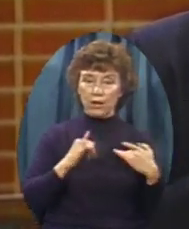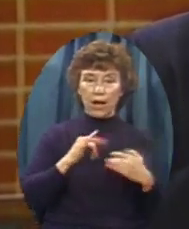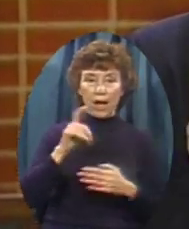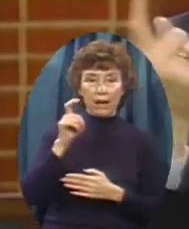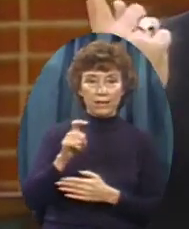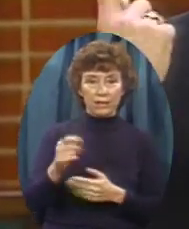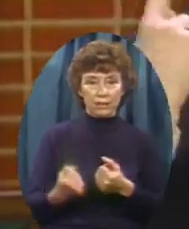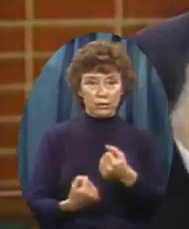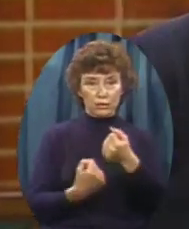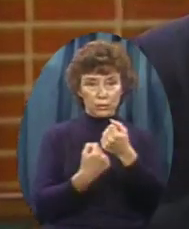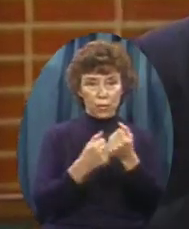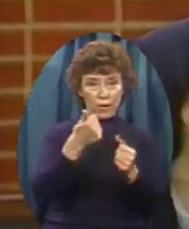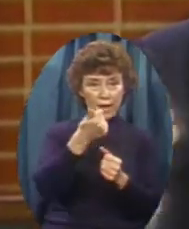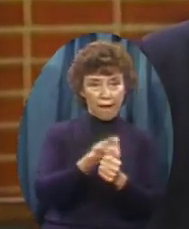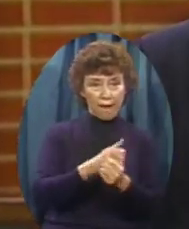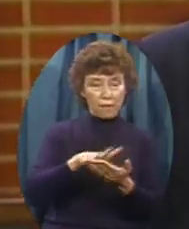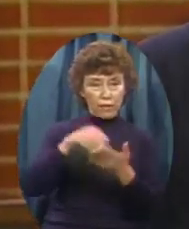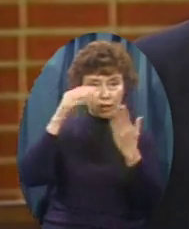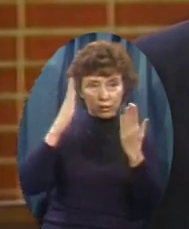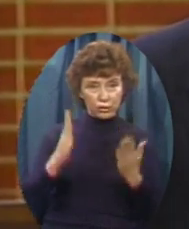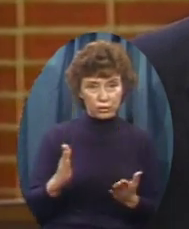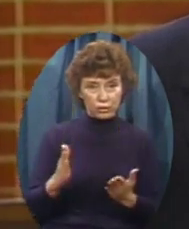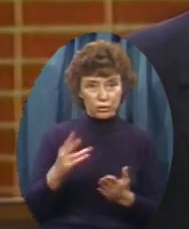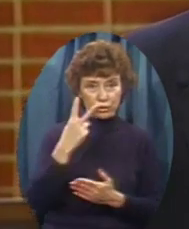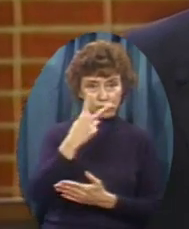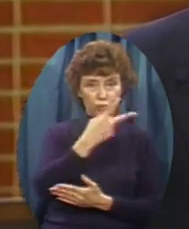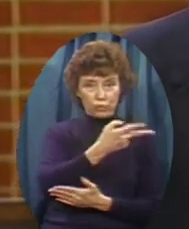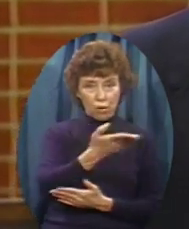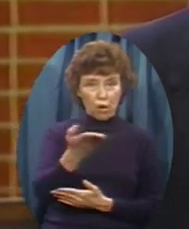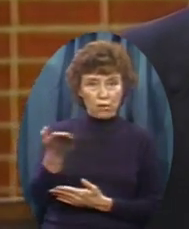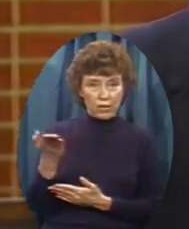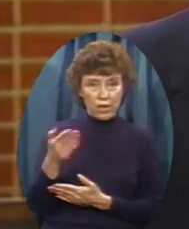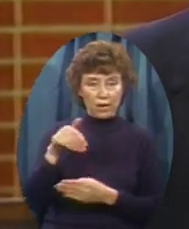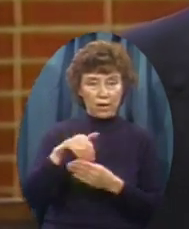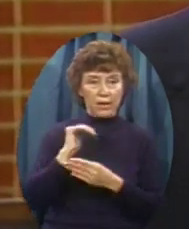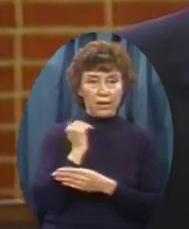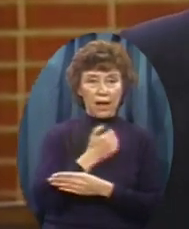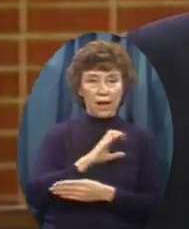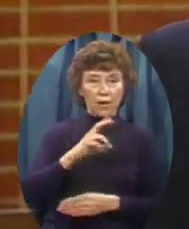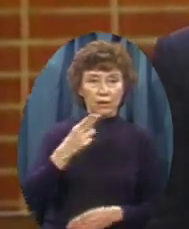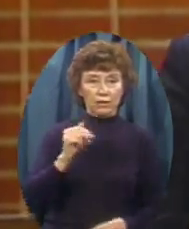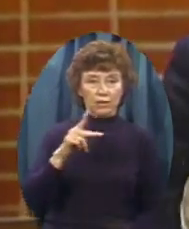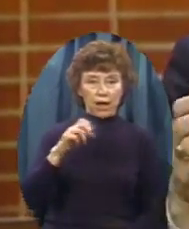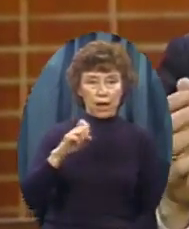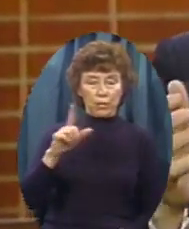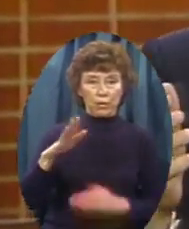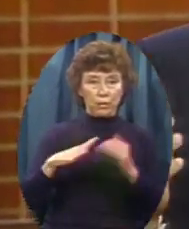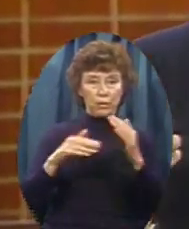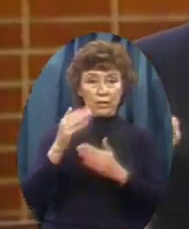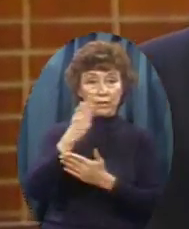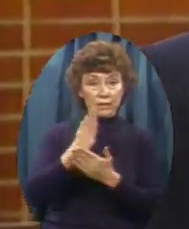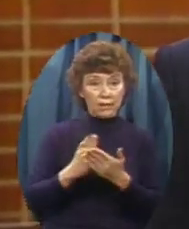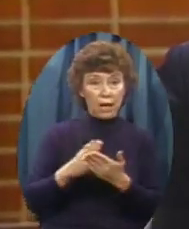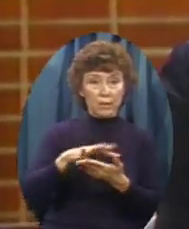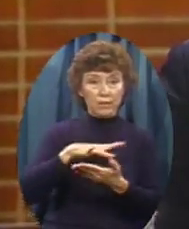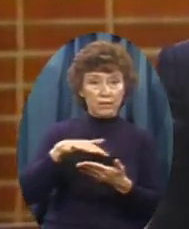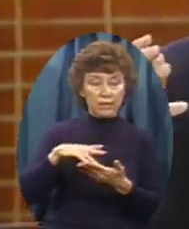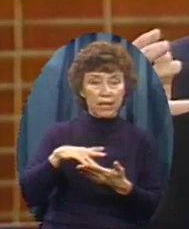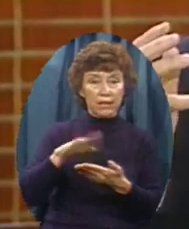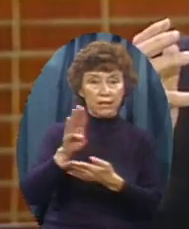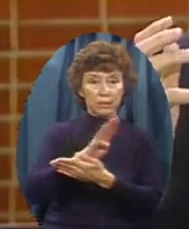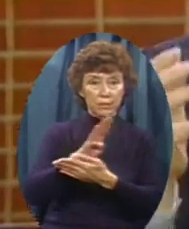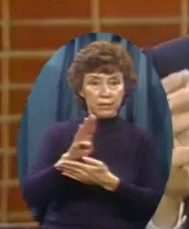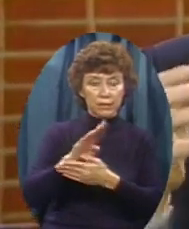underwrite Every student you saw In that multi-purpose center Thousands of them Some who are studying business They'll be going out